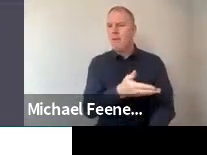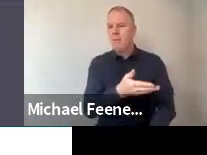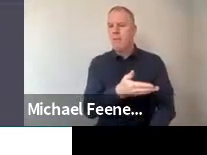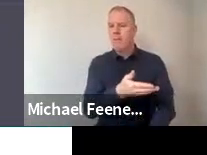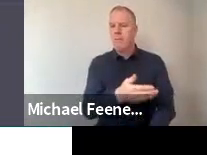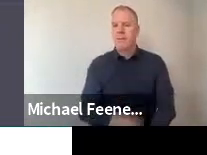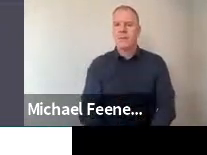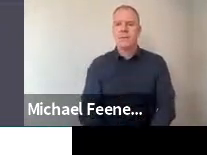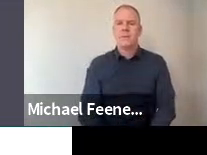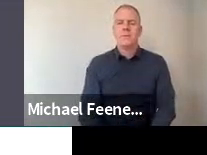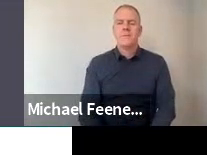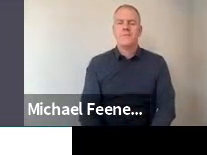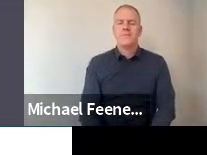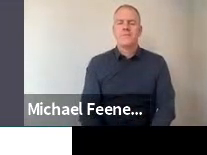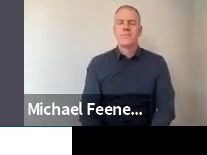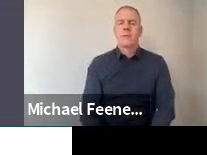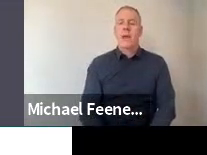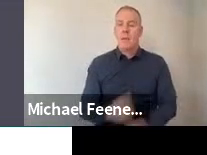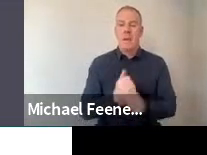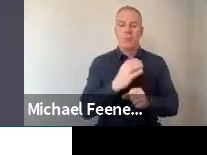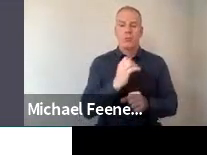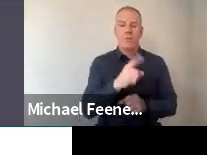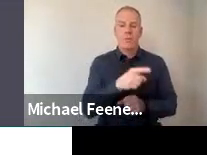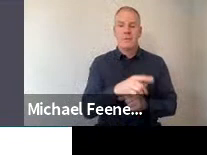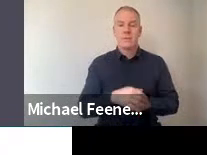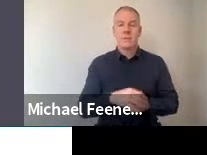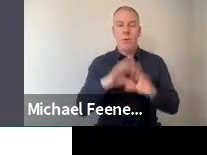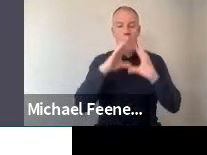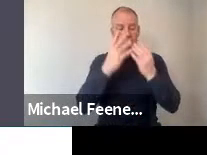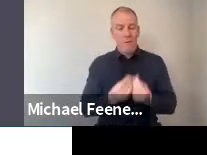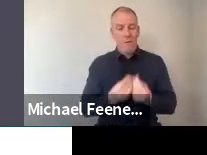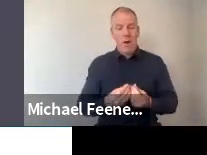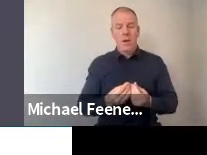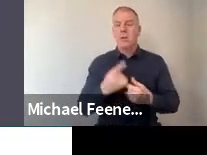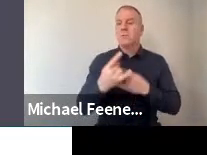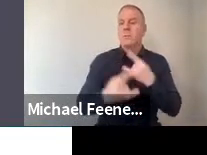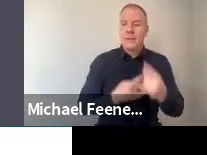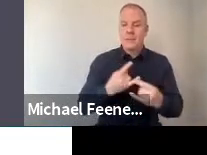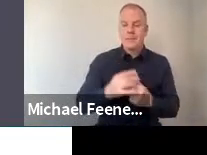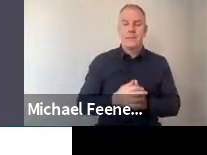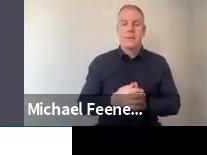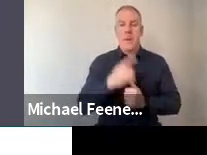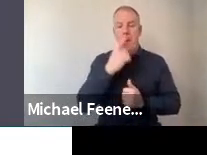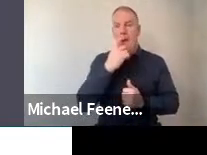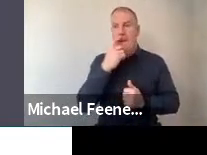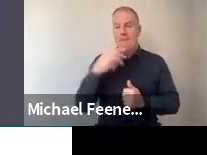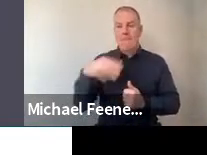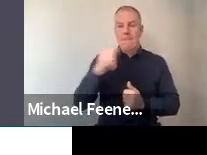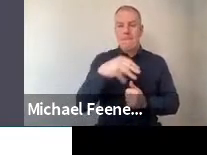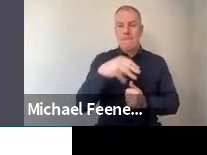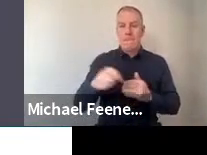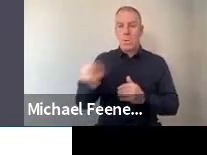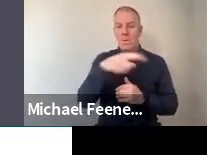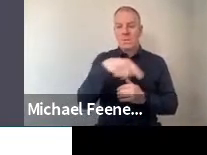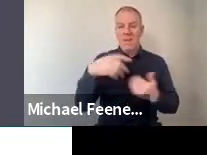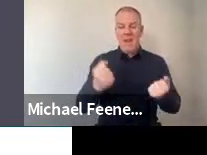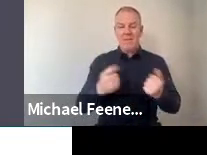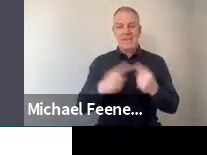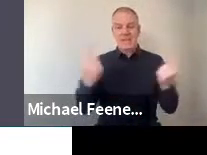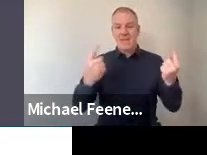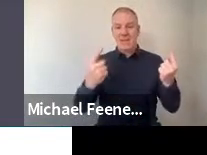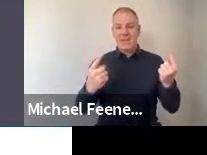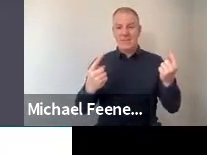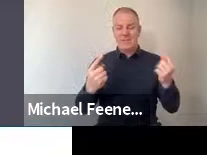about the COVID situation. So the overall picture was one where people have different levels of